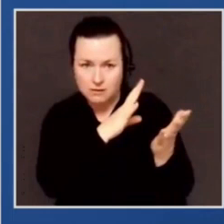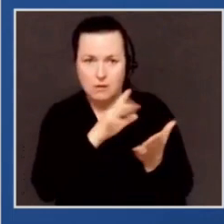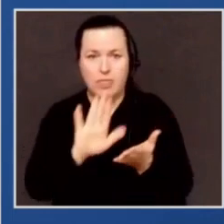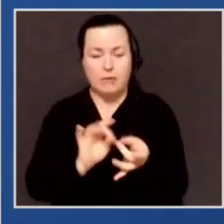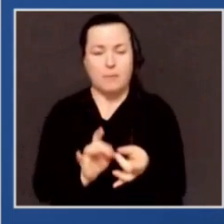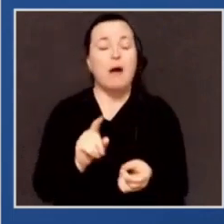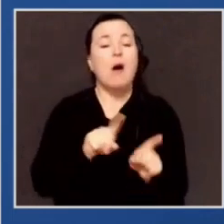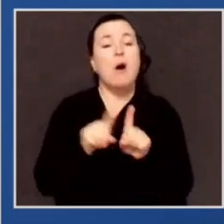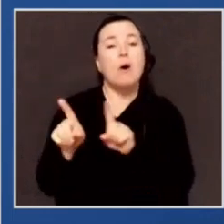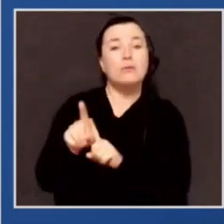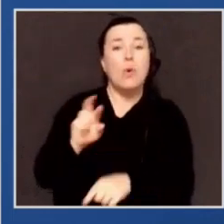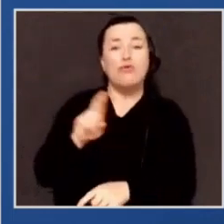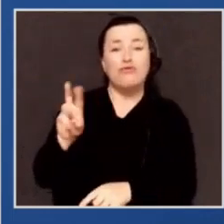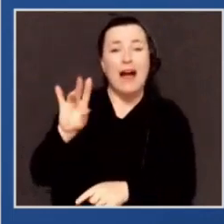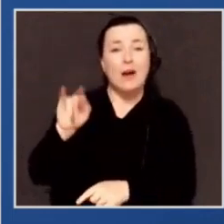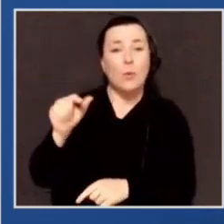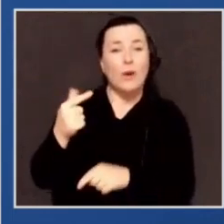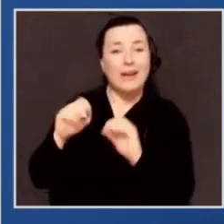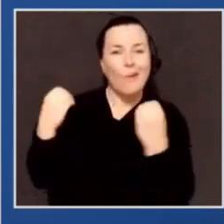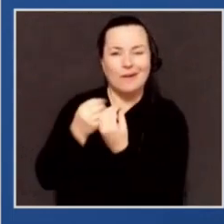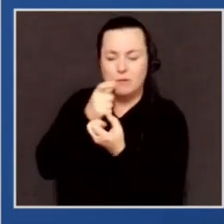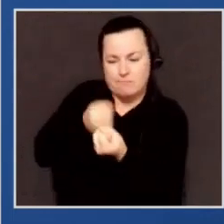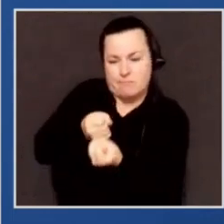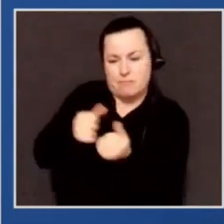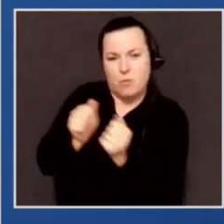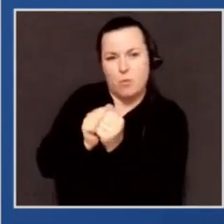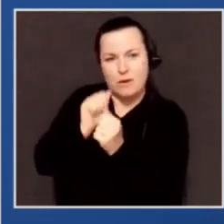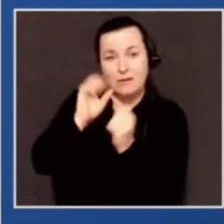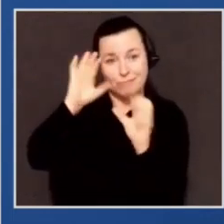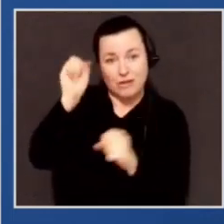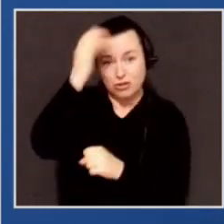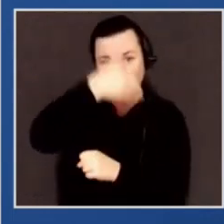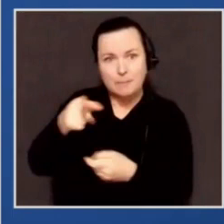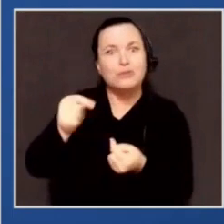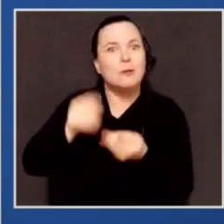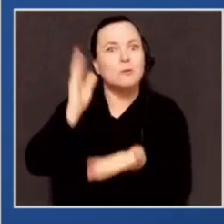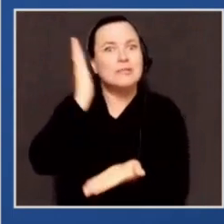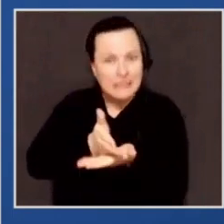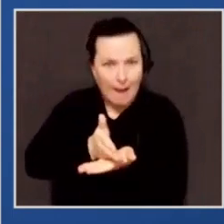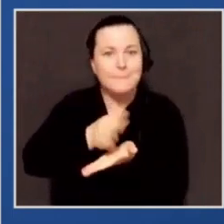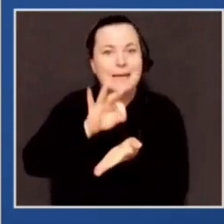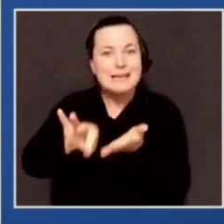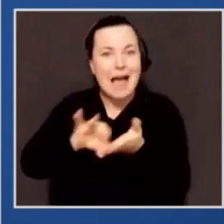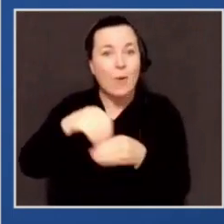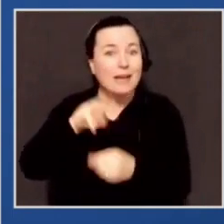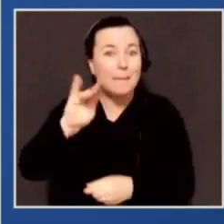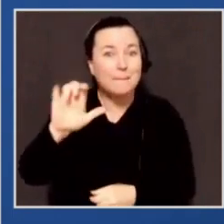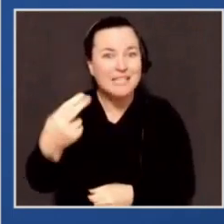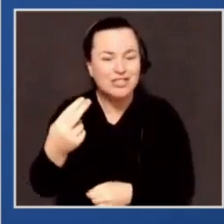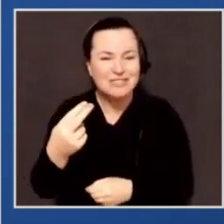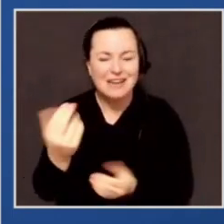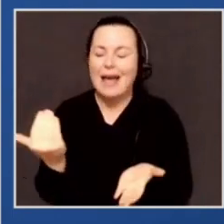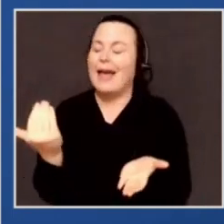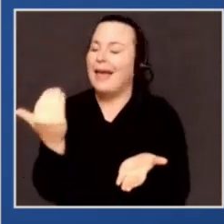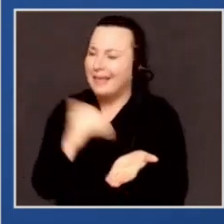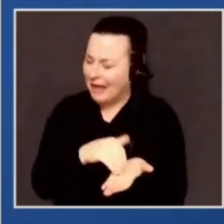organization allied with President Trump tried to stop the count in Michigan, once again on the assertion, completely groundless,